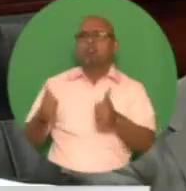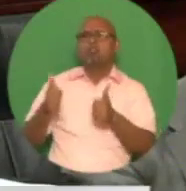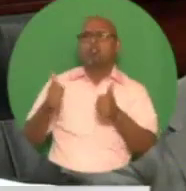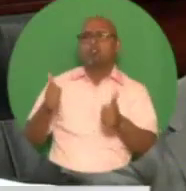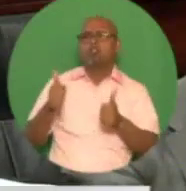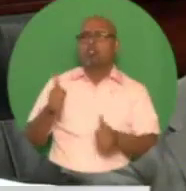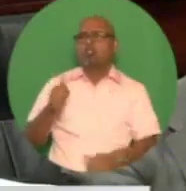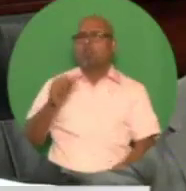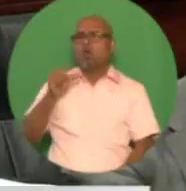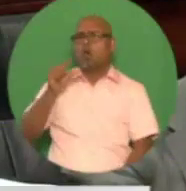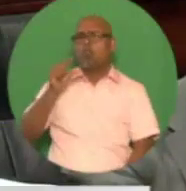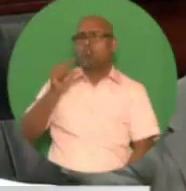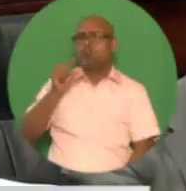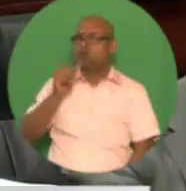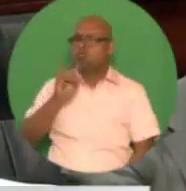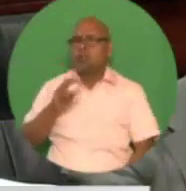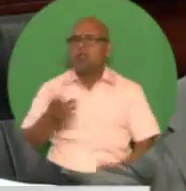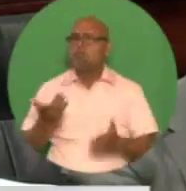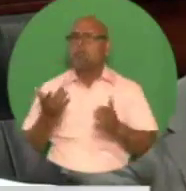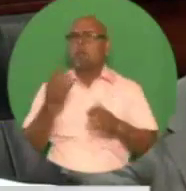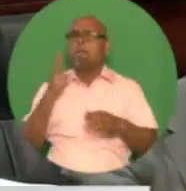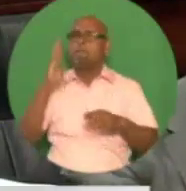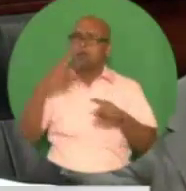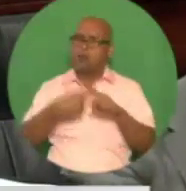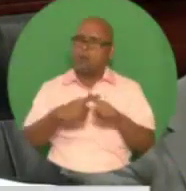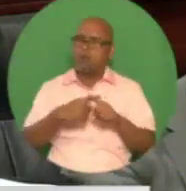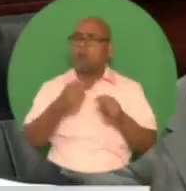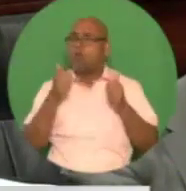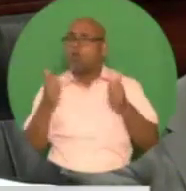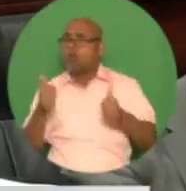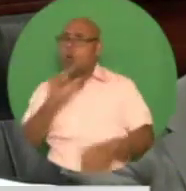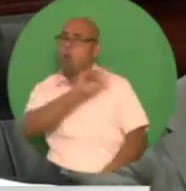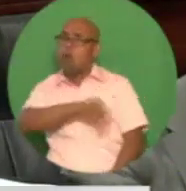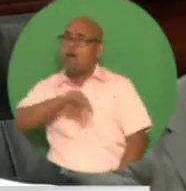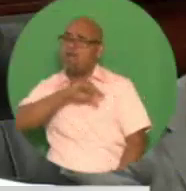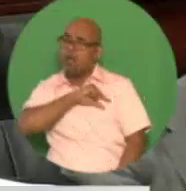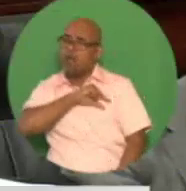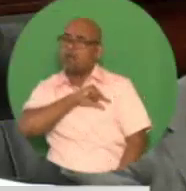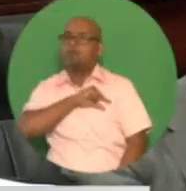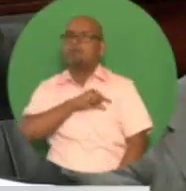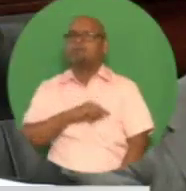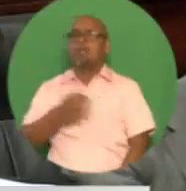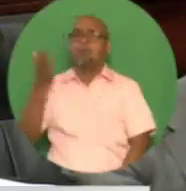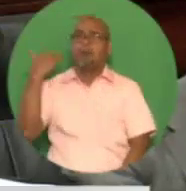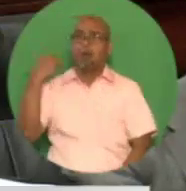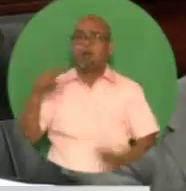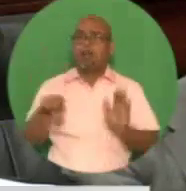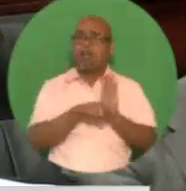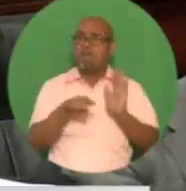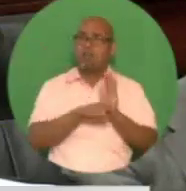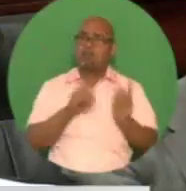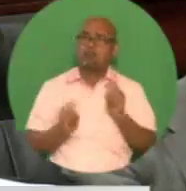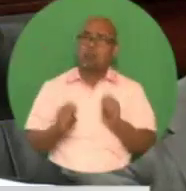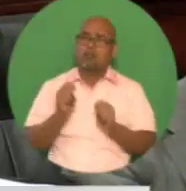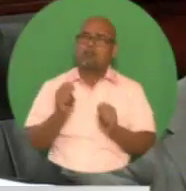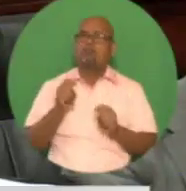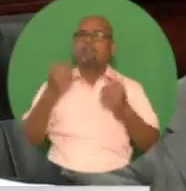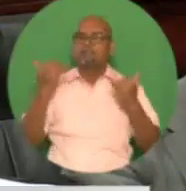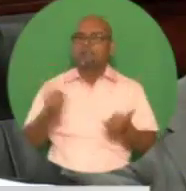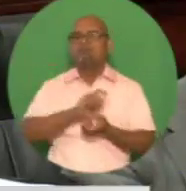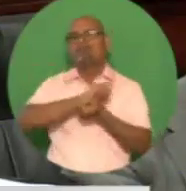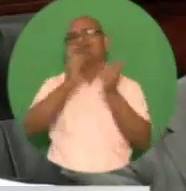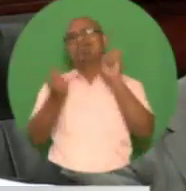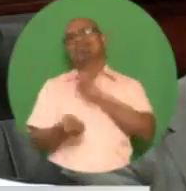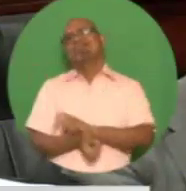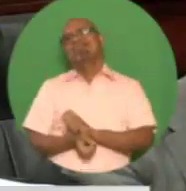maintaining its investment-grade quality but revising its outlook to negative from stable, citing the importance of maintaining the